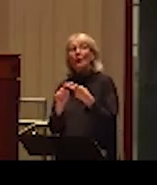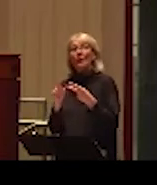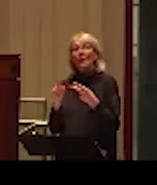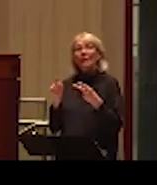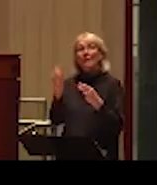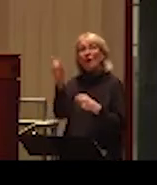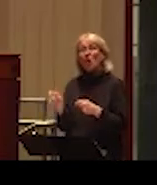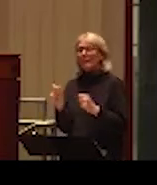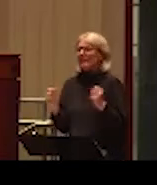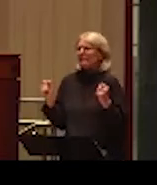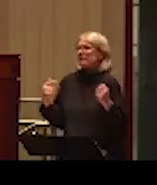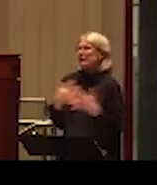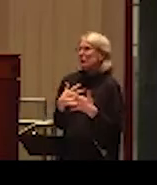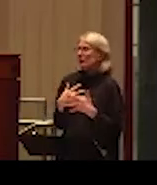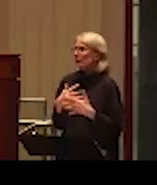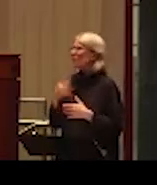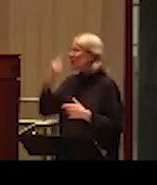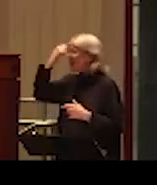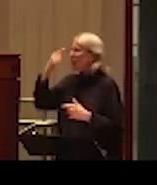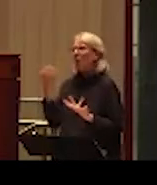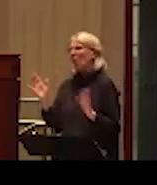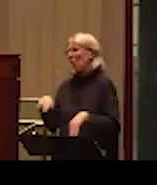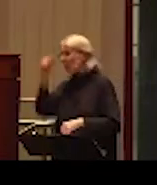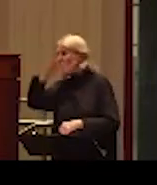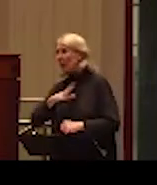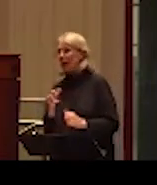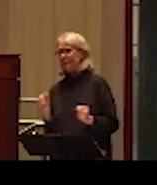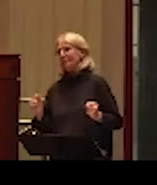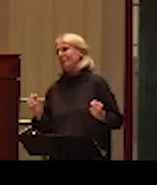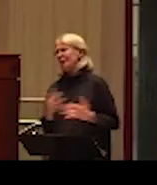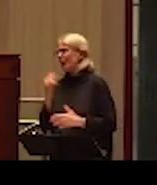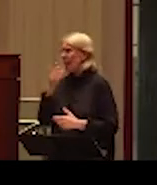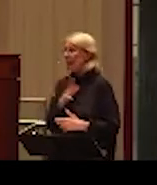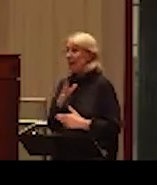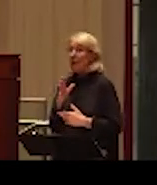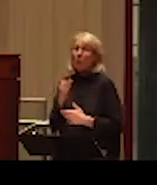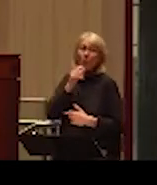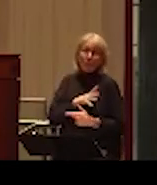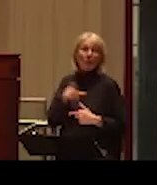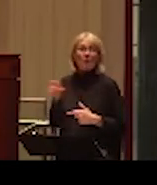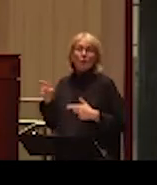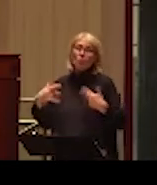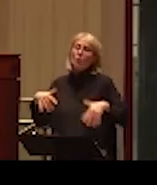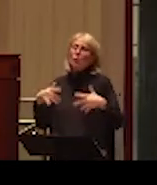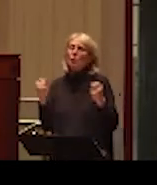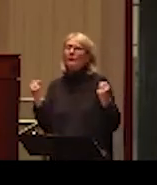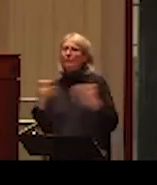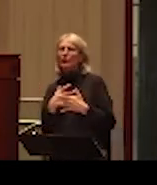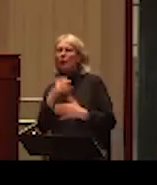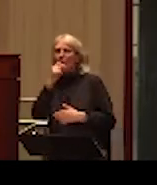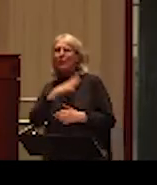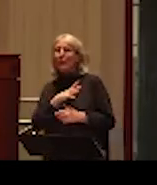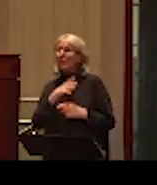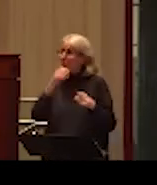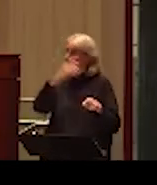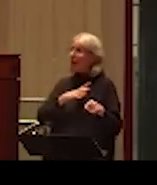think that men just can't be afraid of women, and some do. Again, women are much more likely to experience fear, but there are some men who do